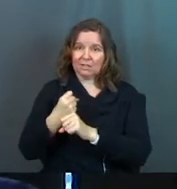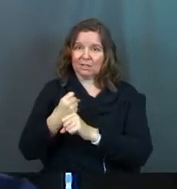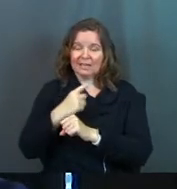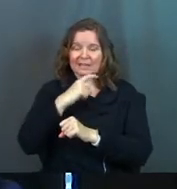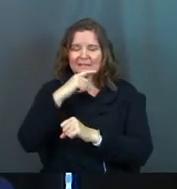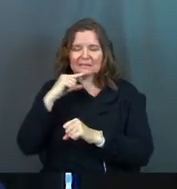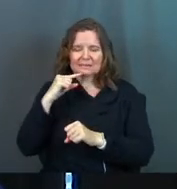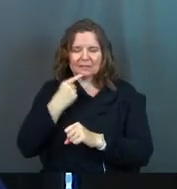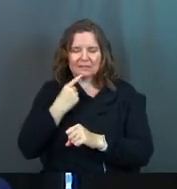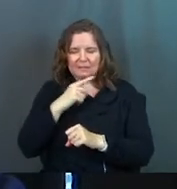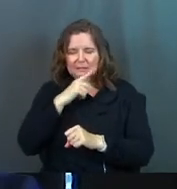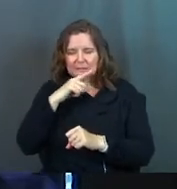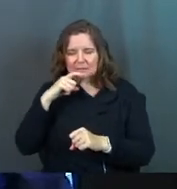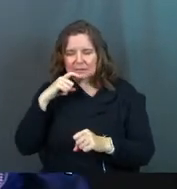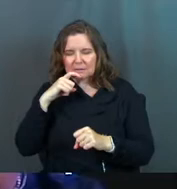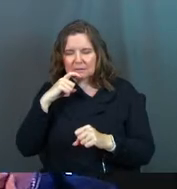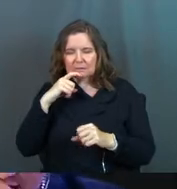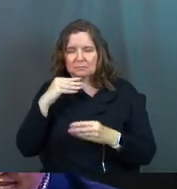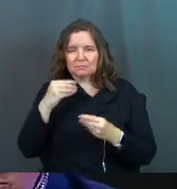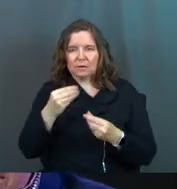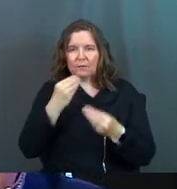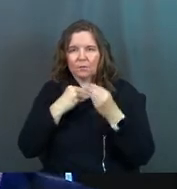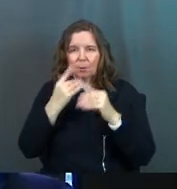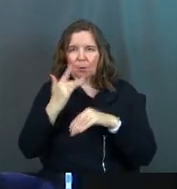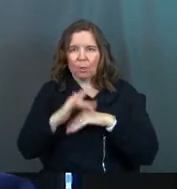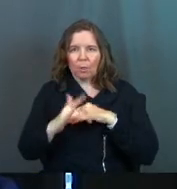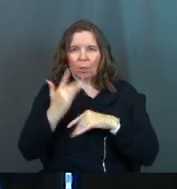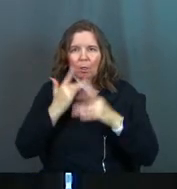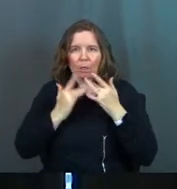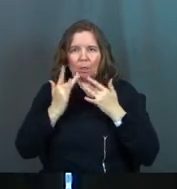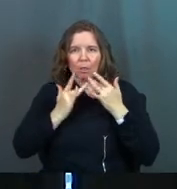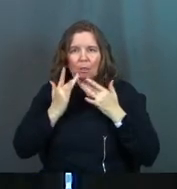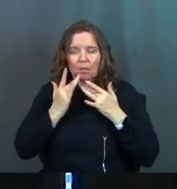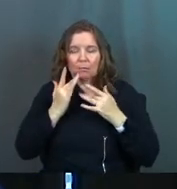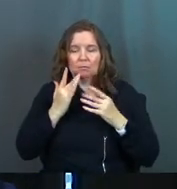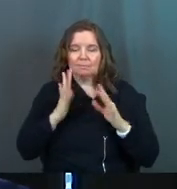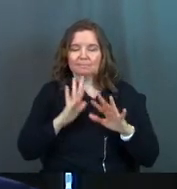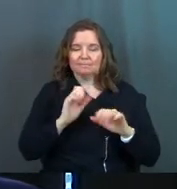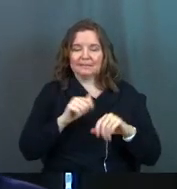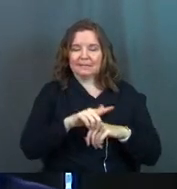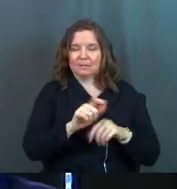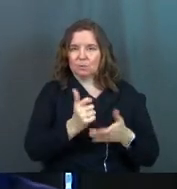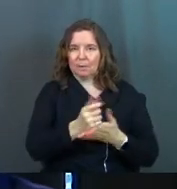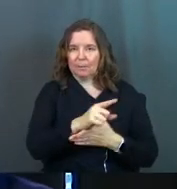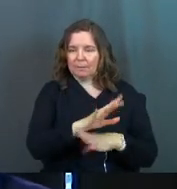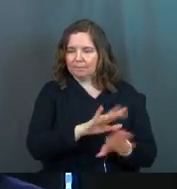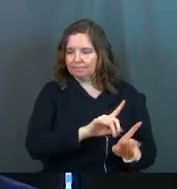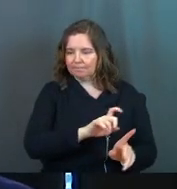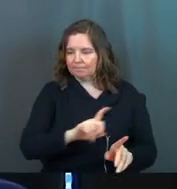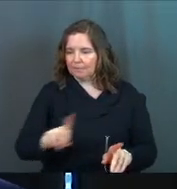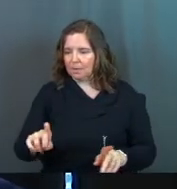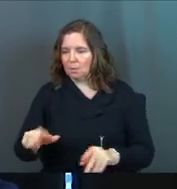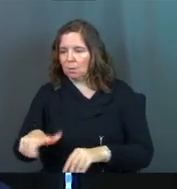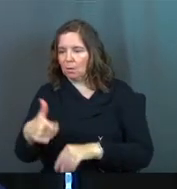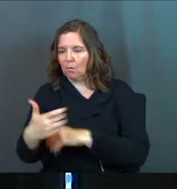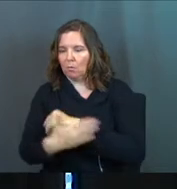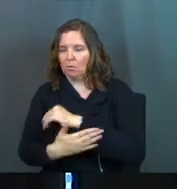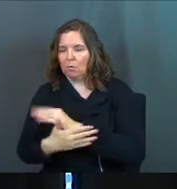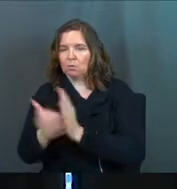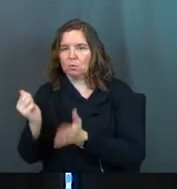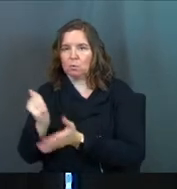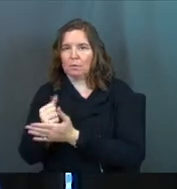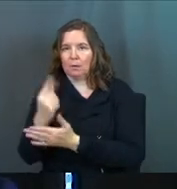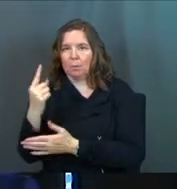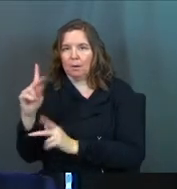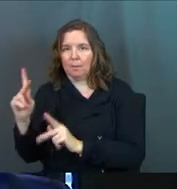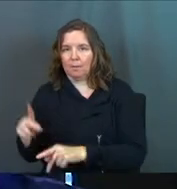land. Yet Elijah was not sent to any of them. He was sent instead to a foreigner, a widow of Zarephath in the land of Sidon. And many in